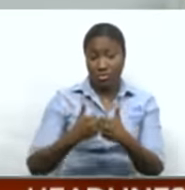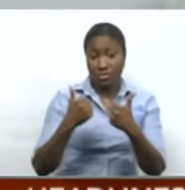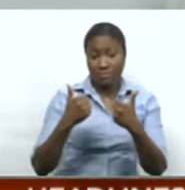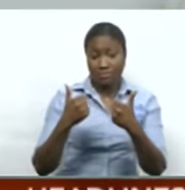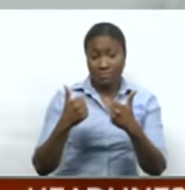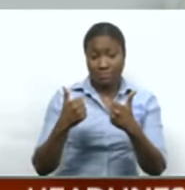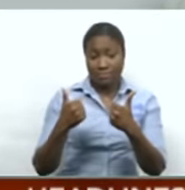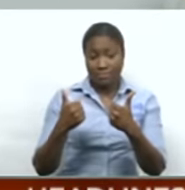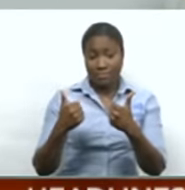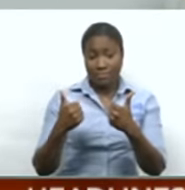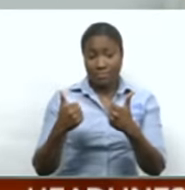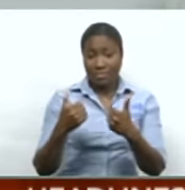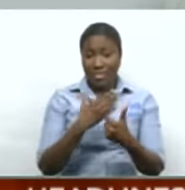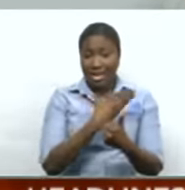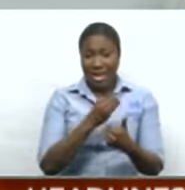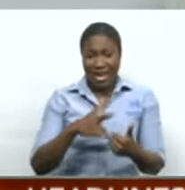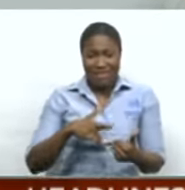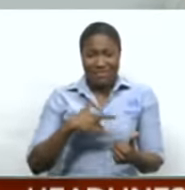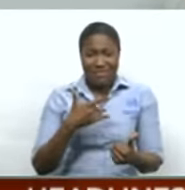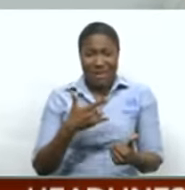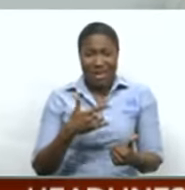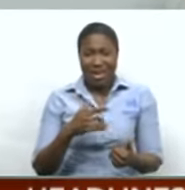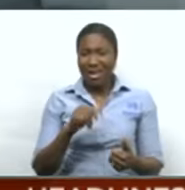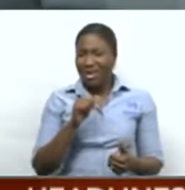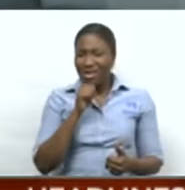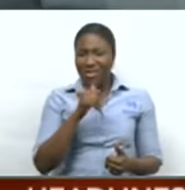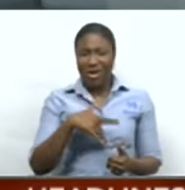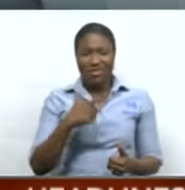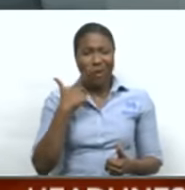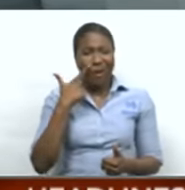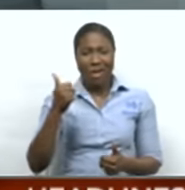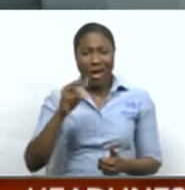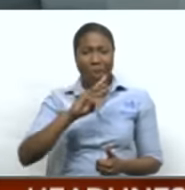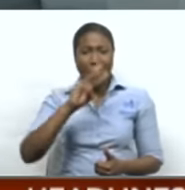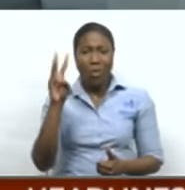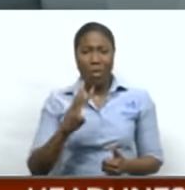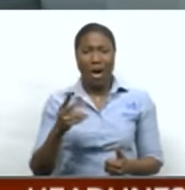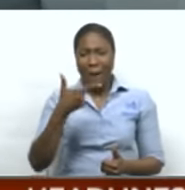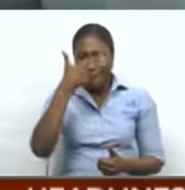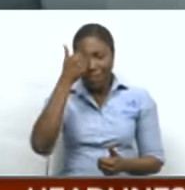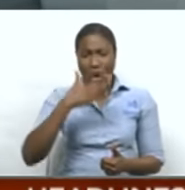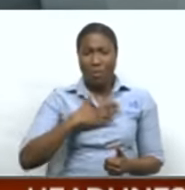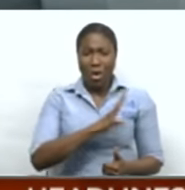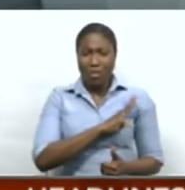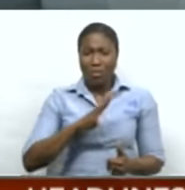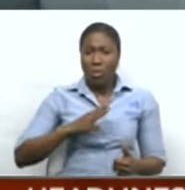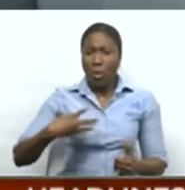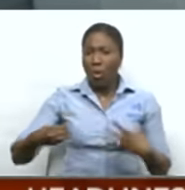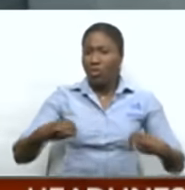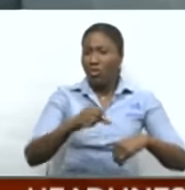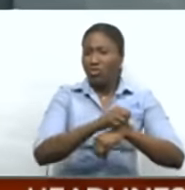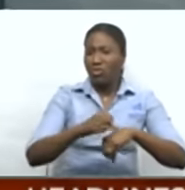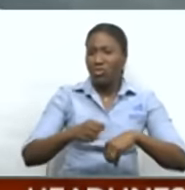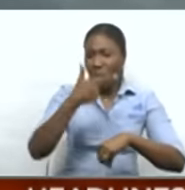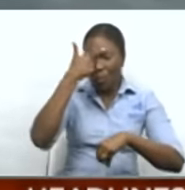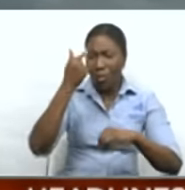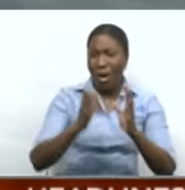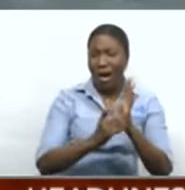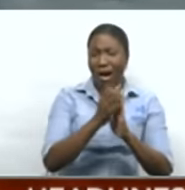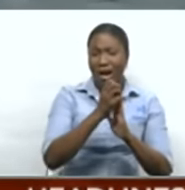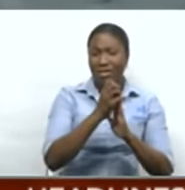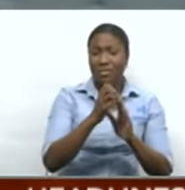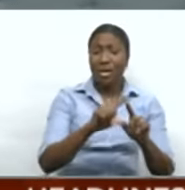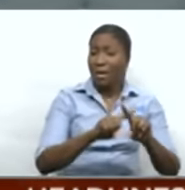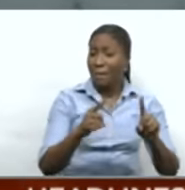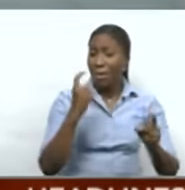very idea of womanhood and femininity for women. What Gabrielle also discovered was the challenges women faced in accessing